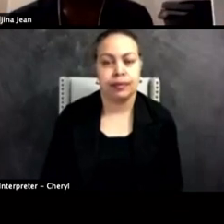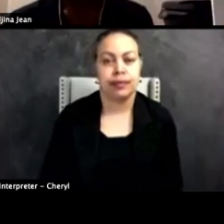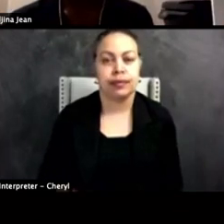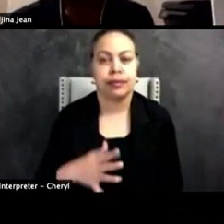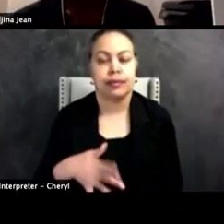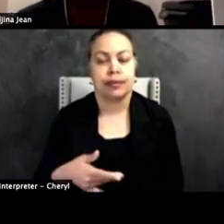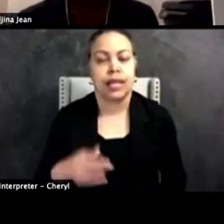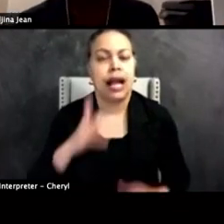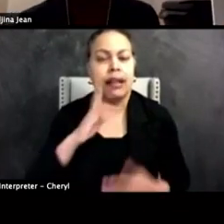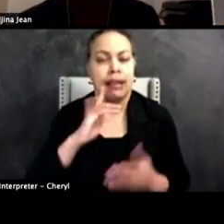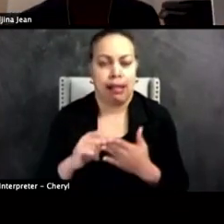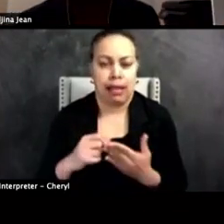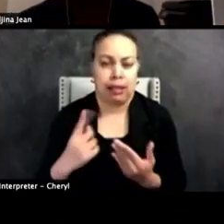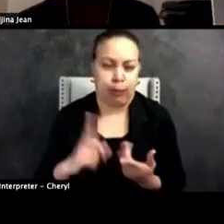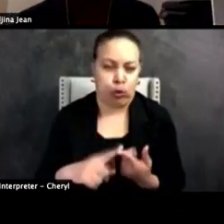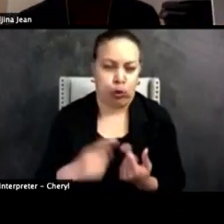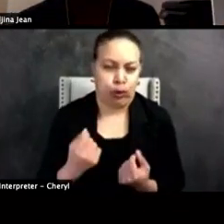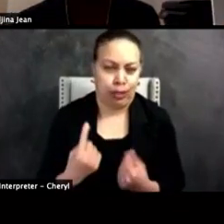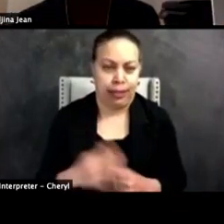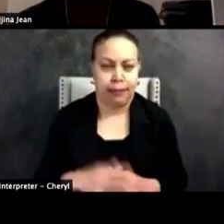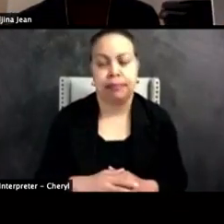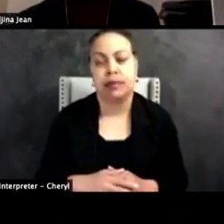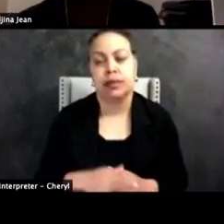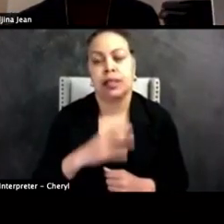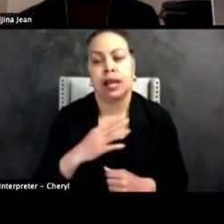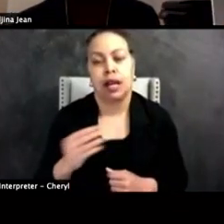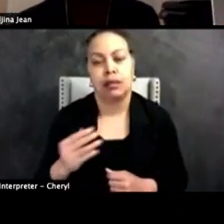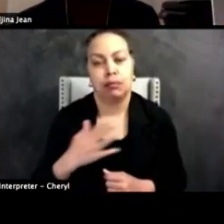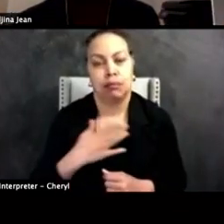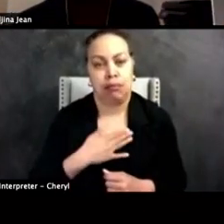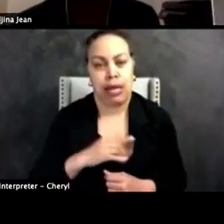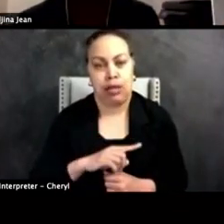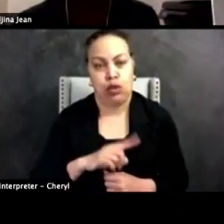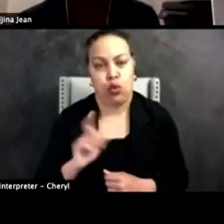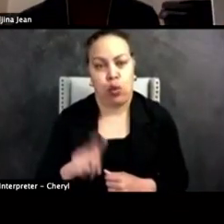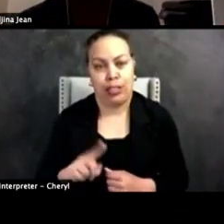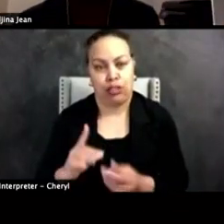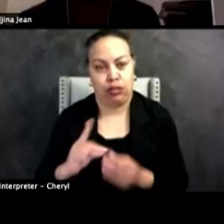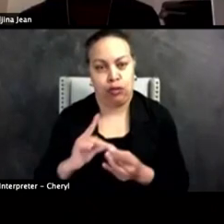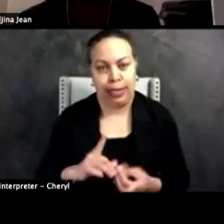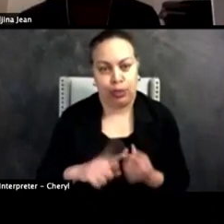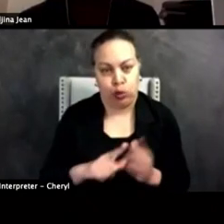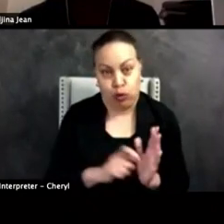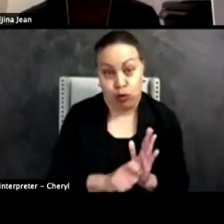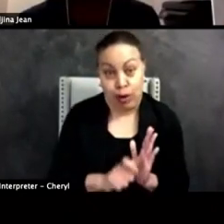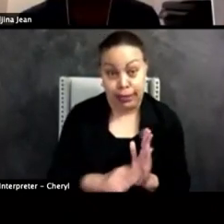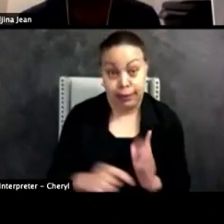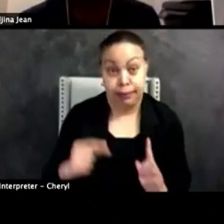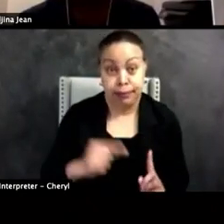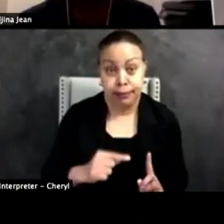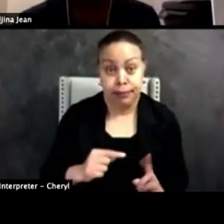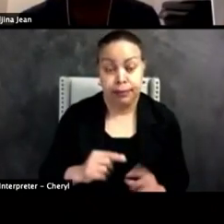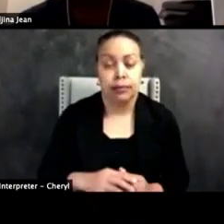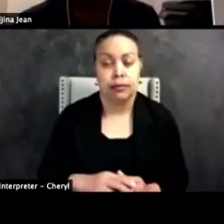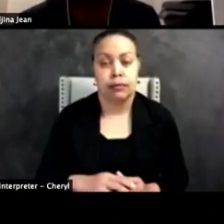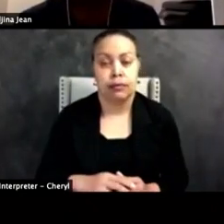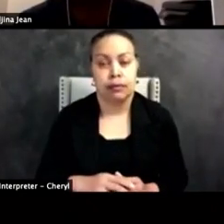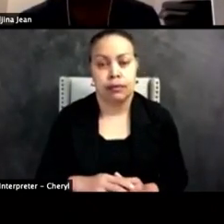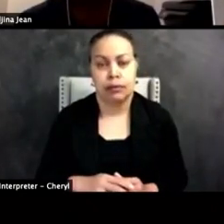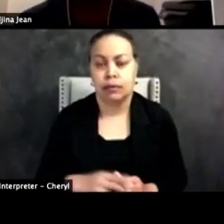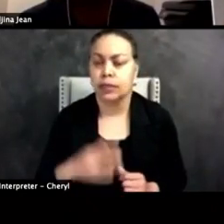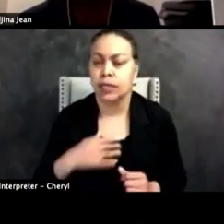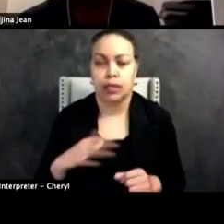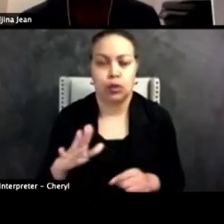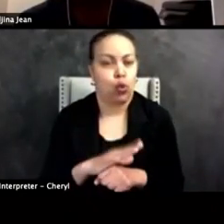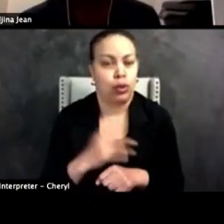I think that's something to understand. And so my question goes back to the writing, which is, I totally